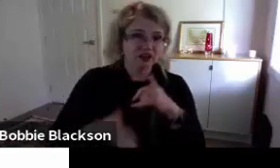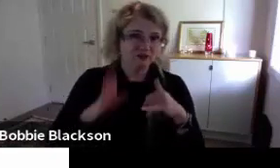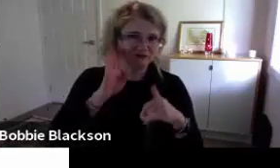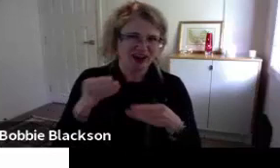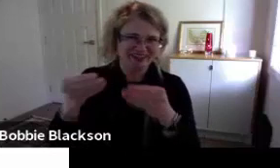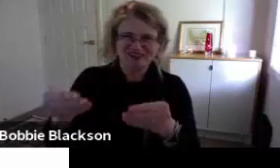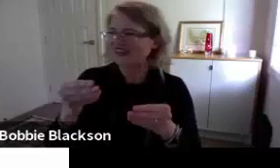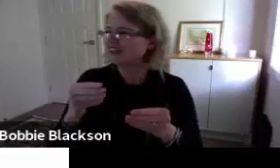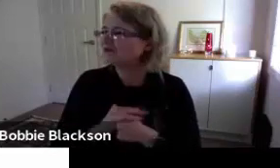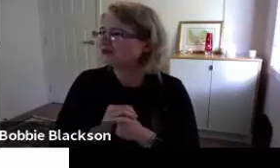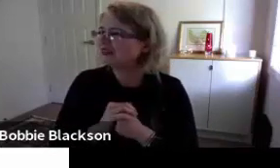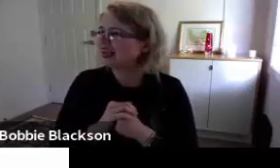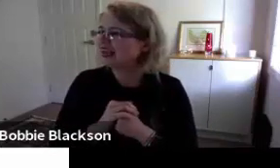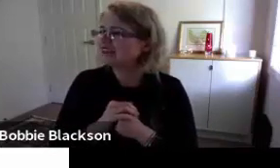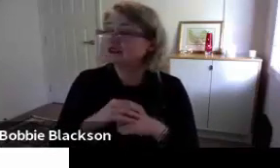focus.